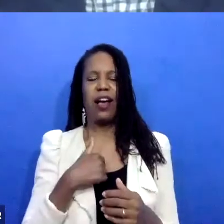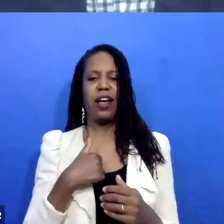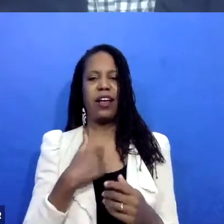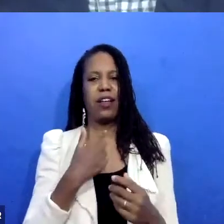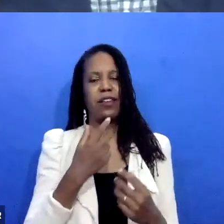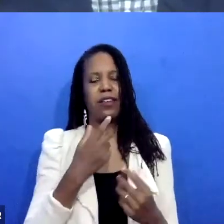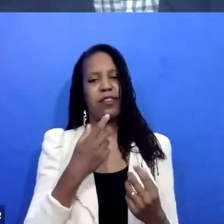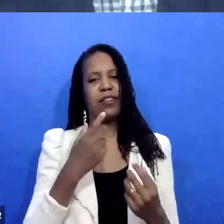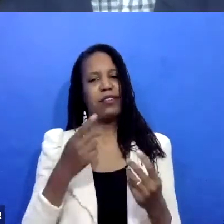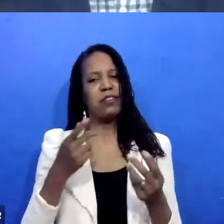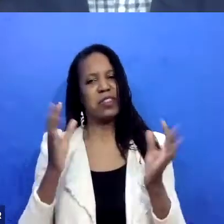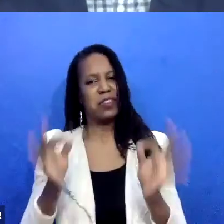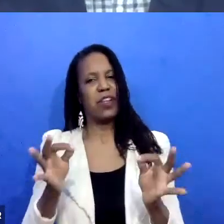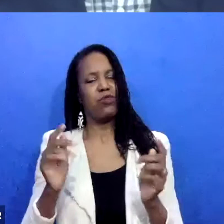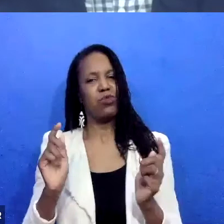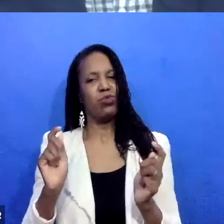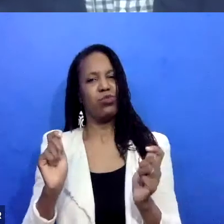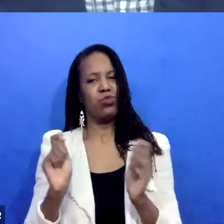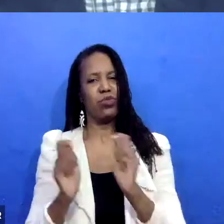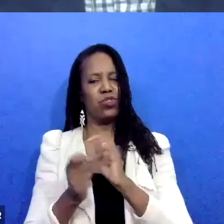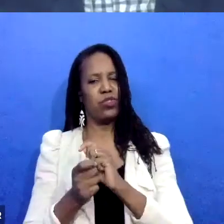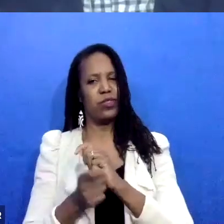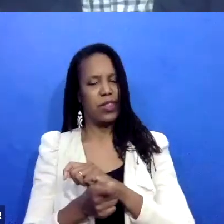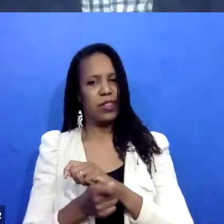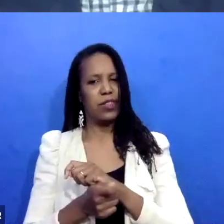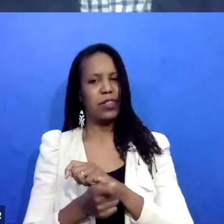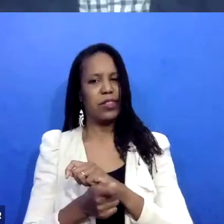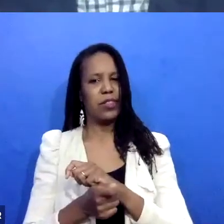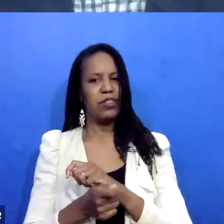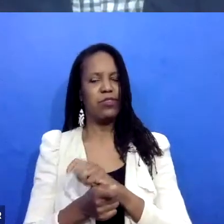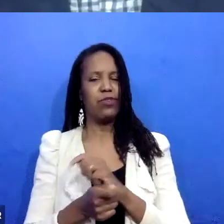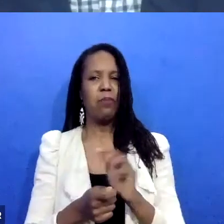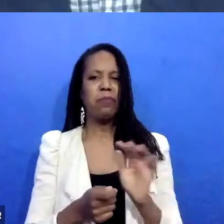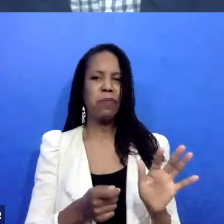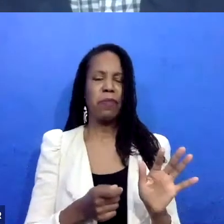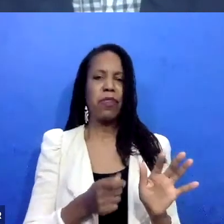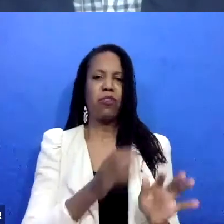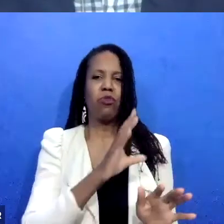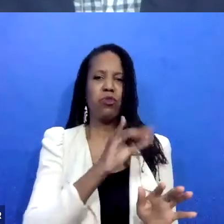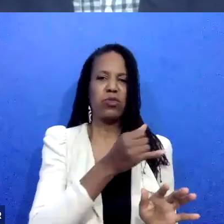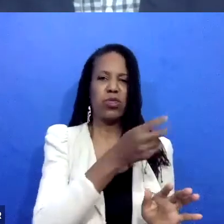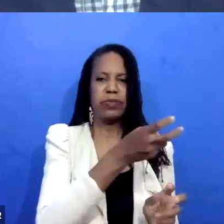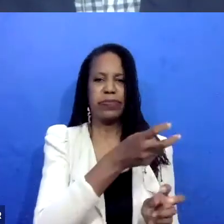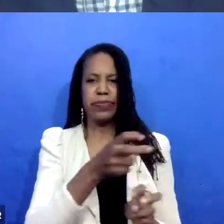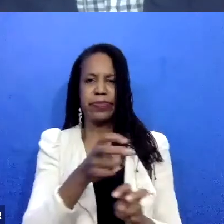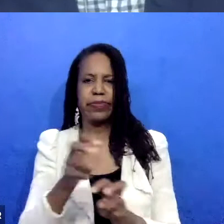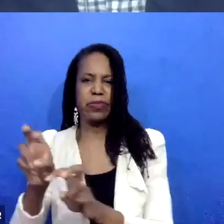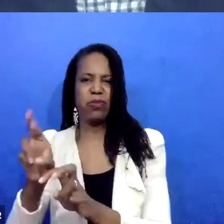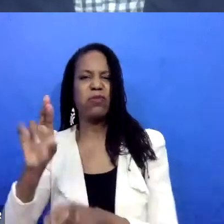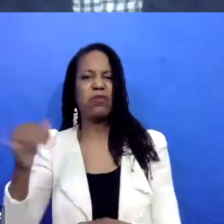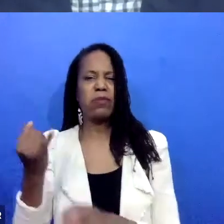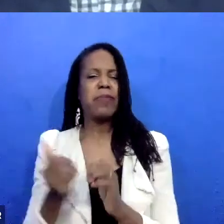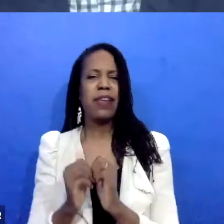what helped us move in this direction in a very cautious way. And that's hard.